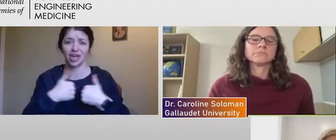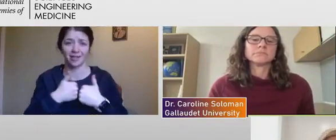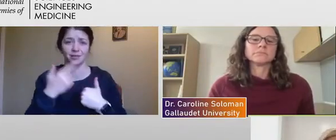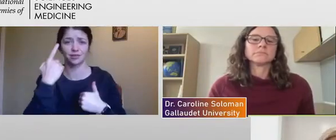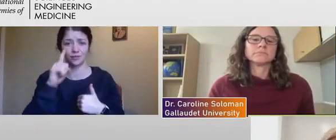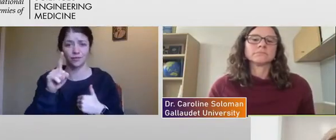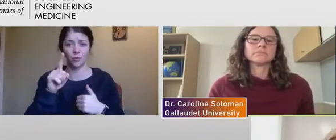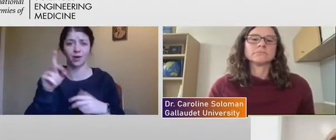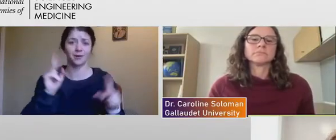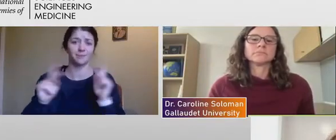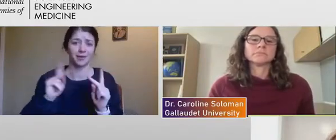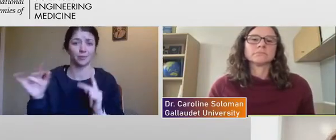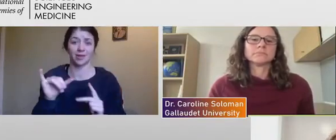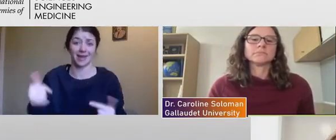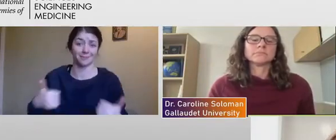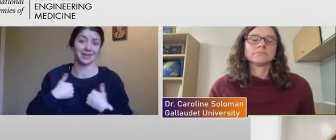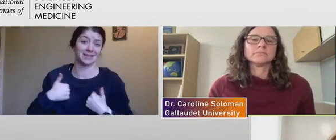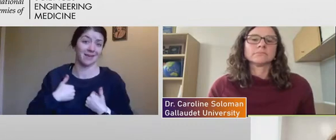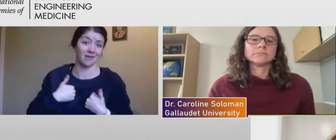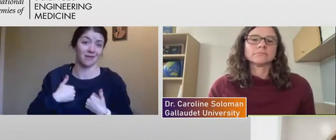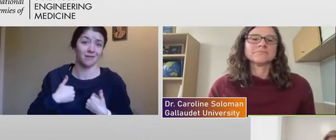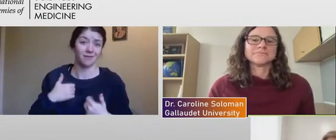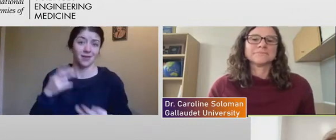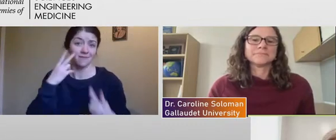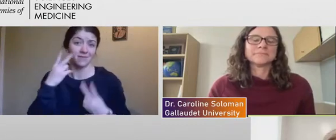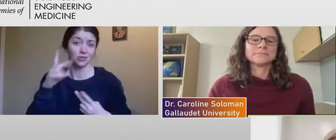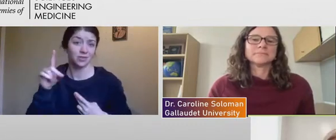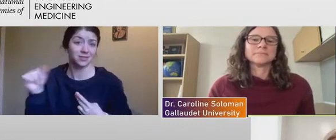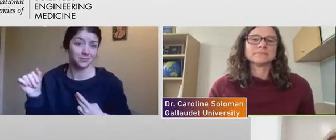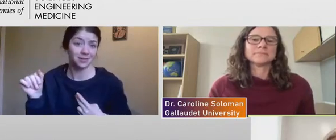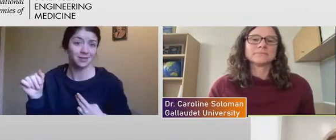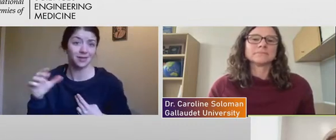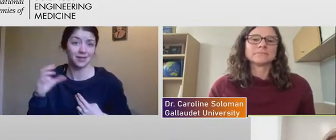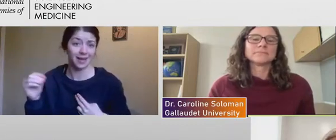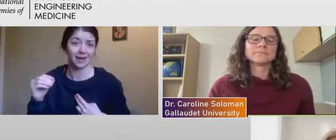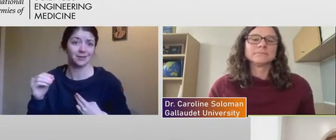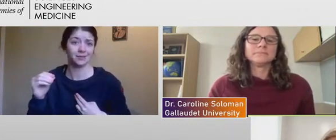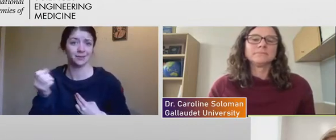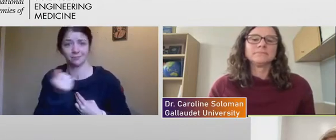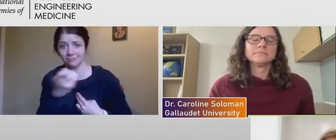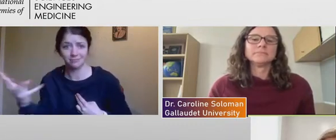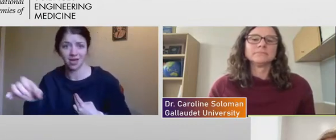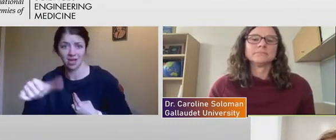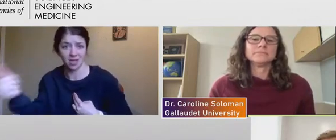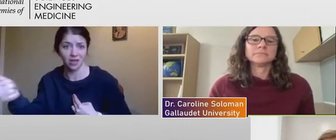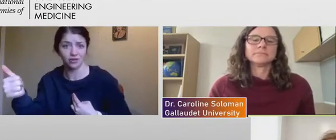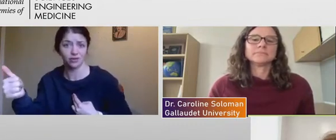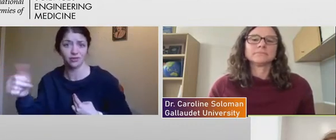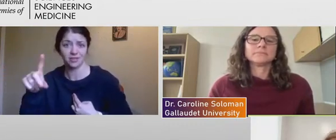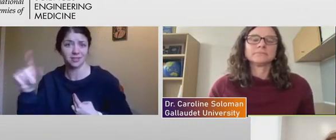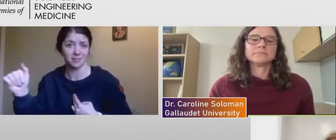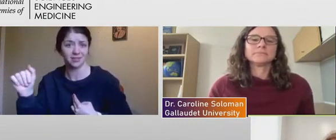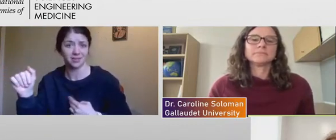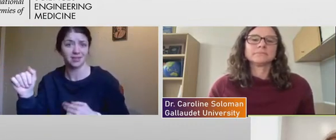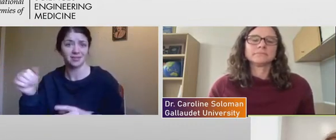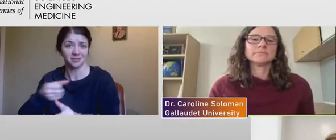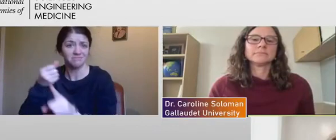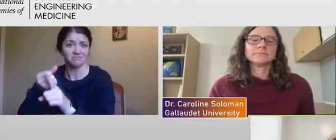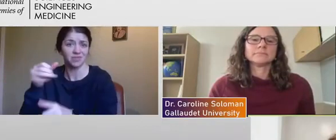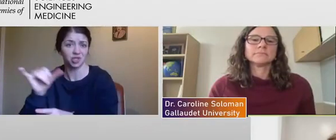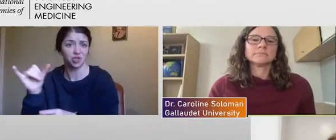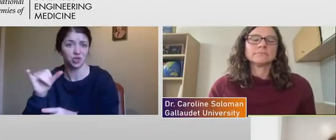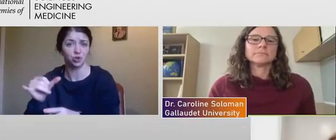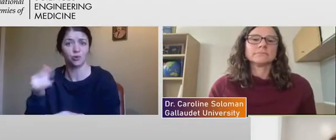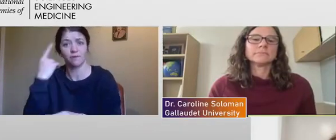for folks like me who have a visual disability and many other types of disabilities and getting content that's